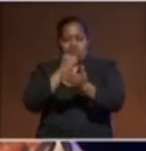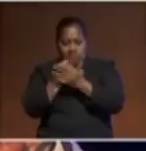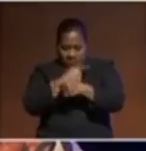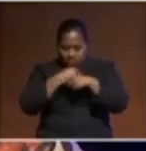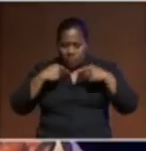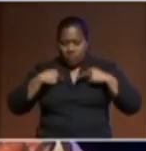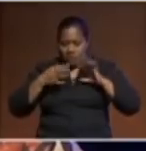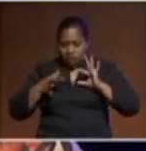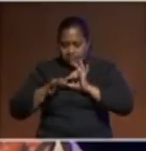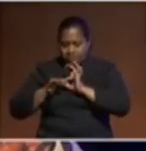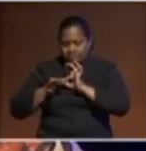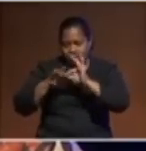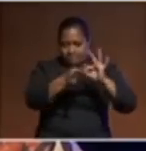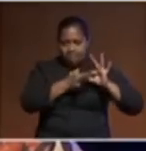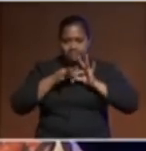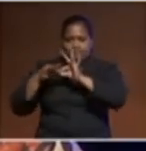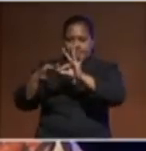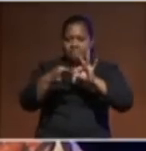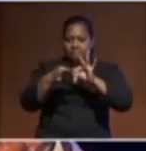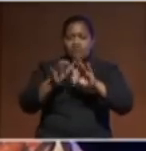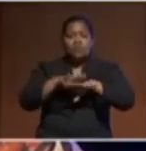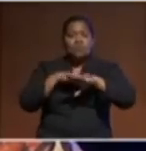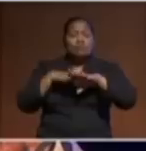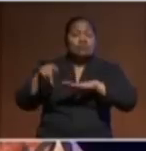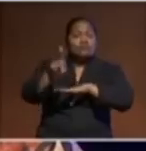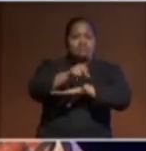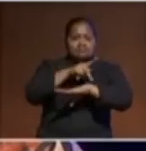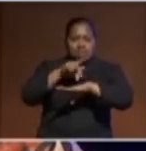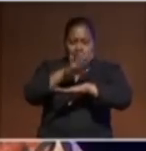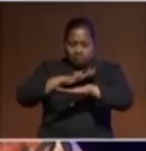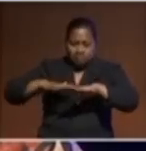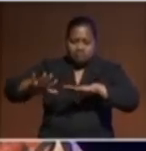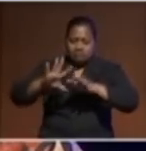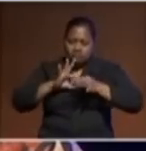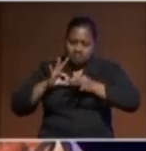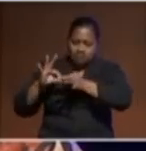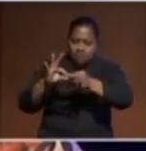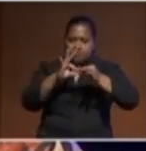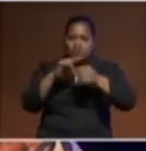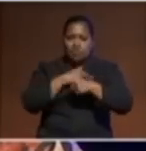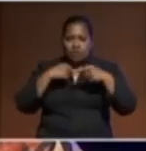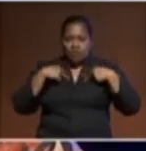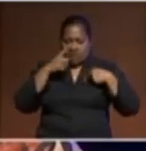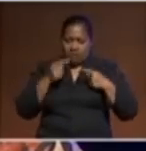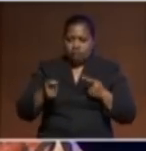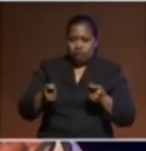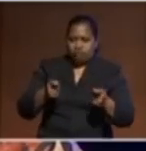together as the blue Pacific continent to manage our shared challenges and leverage our opportunities